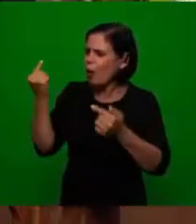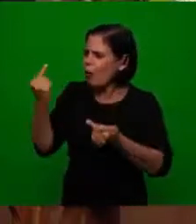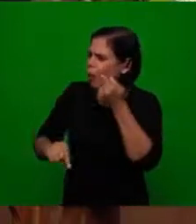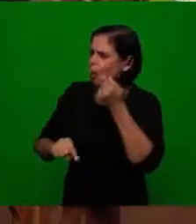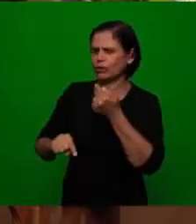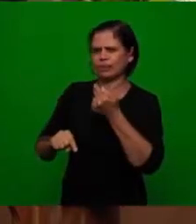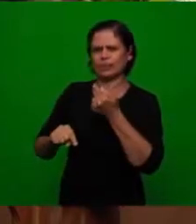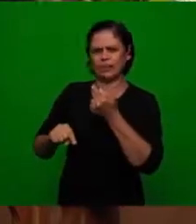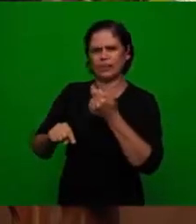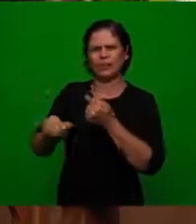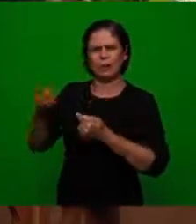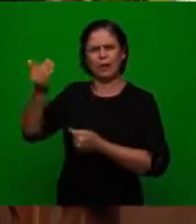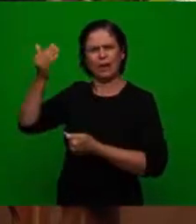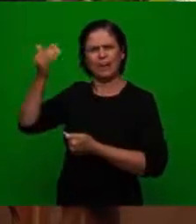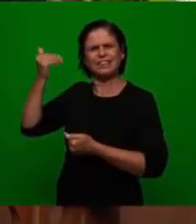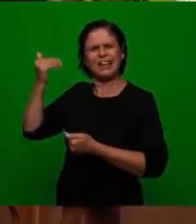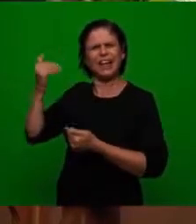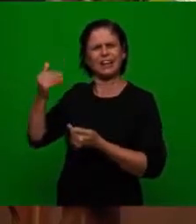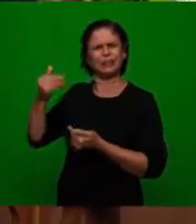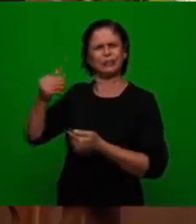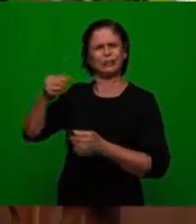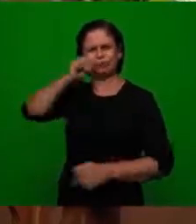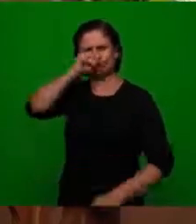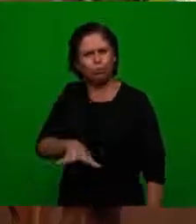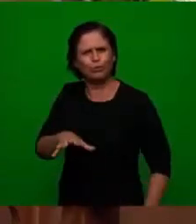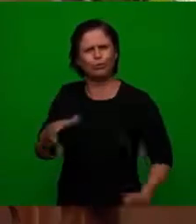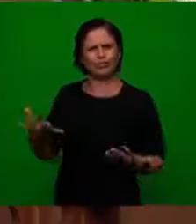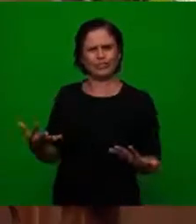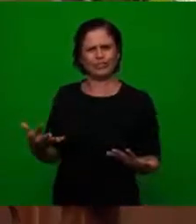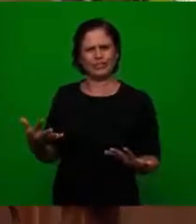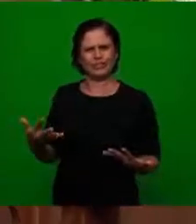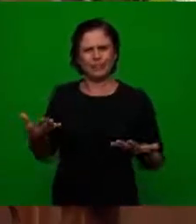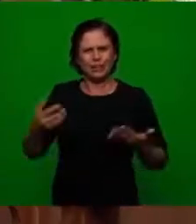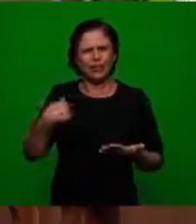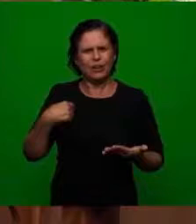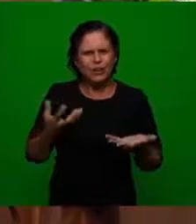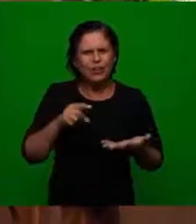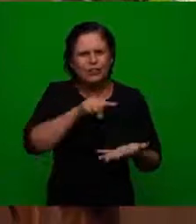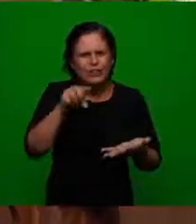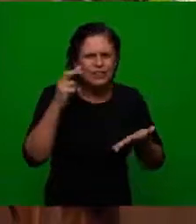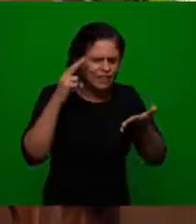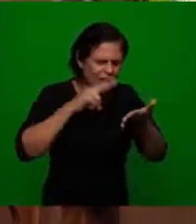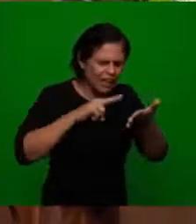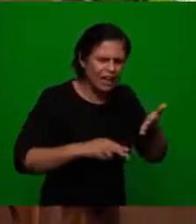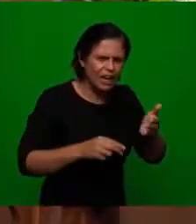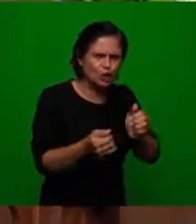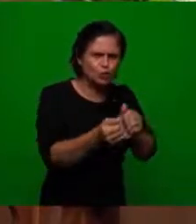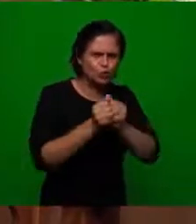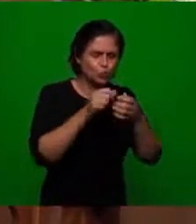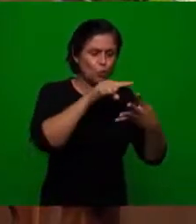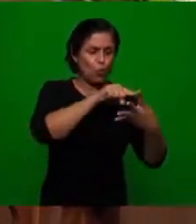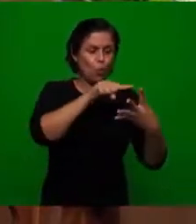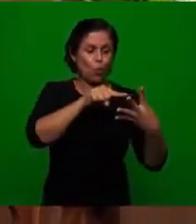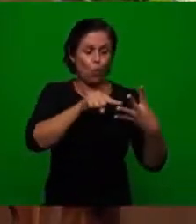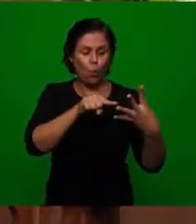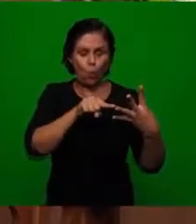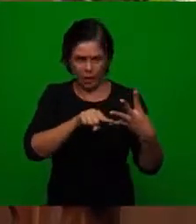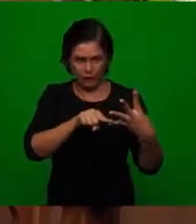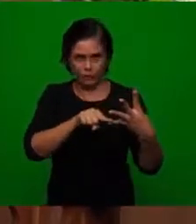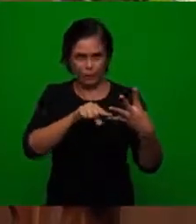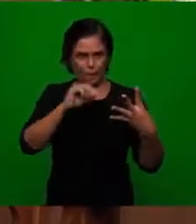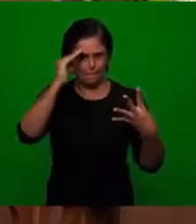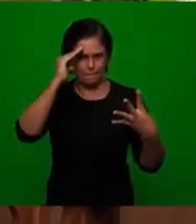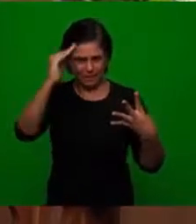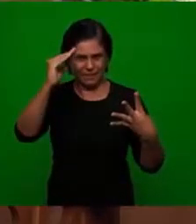so we'll see or read all together the brethren to read together with me these four principles